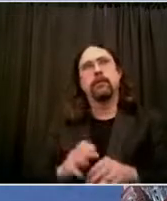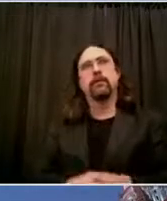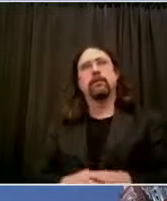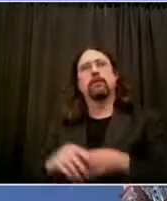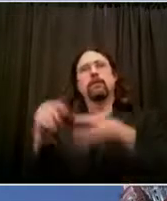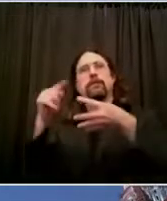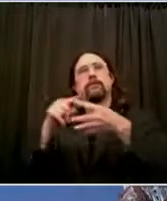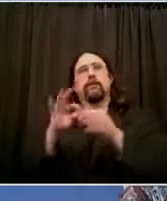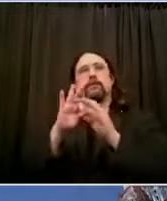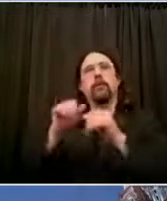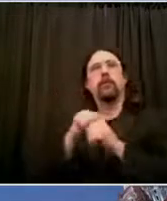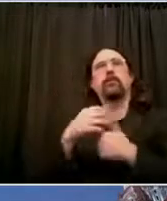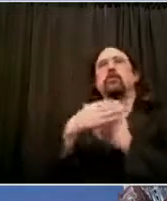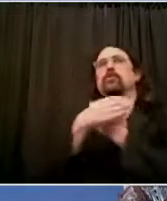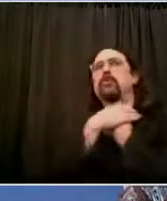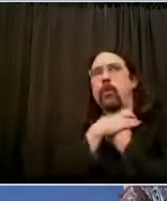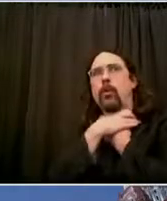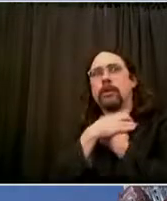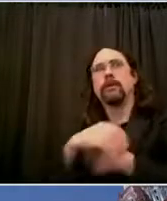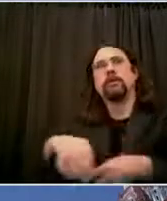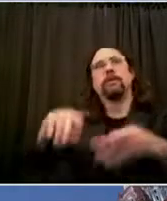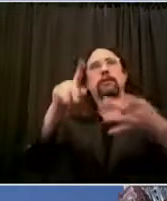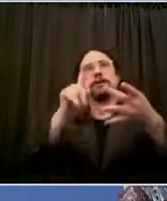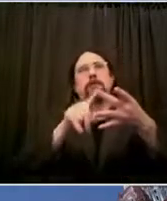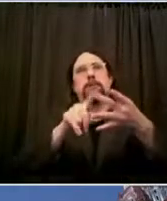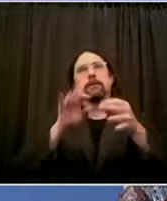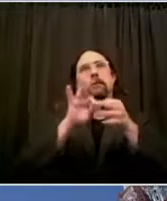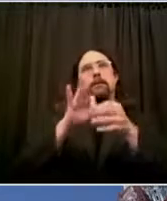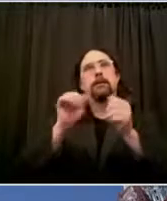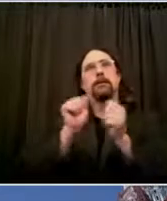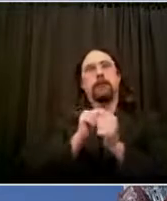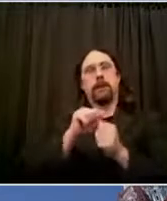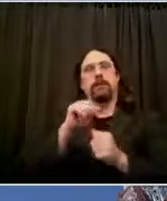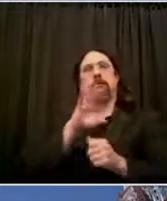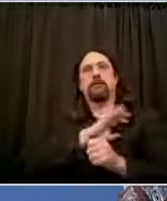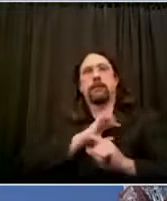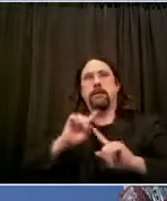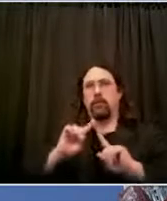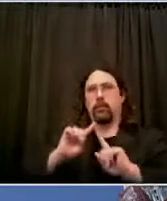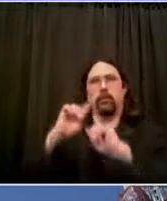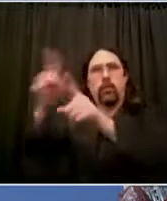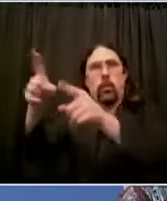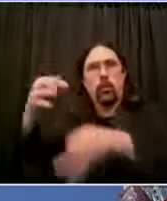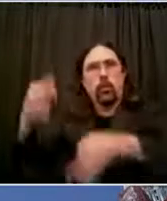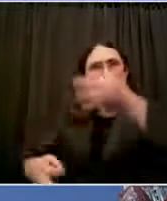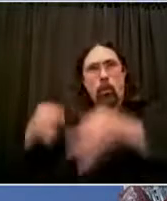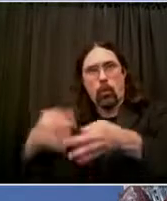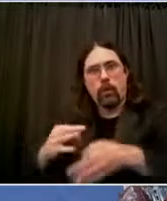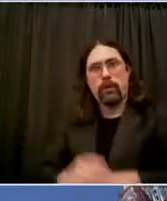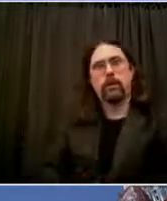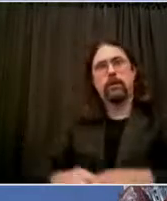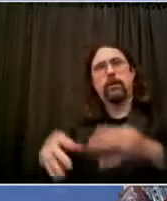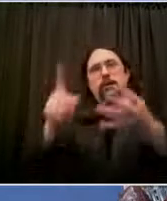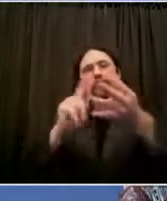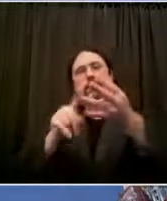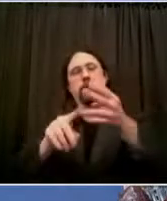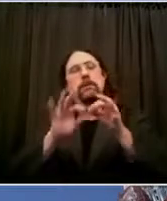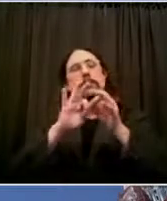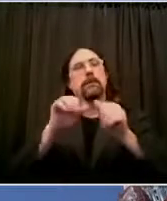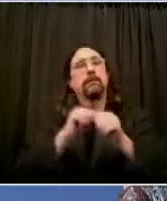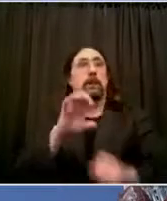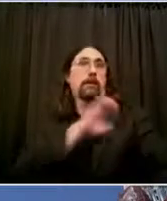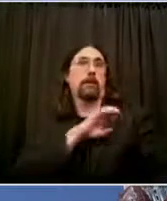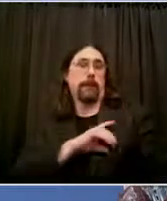are visible to members of the public and a bill to ensure there will be early intervention on any officers who need